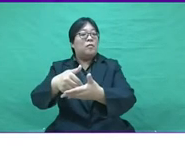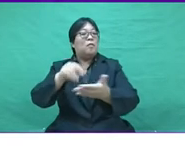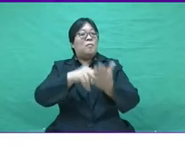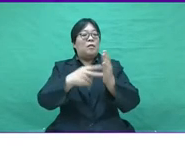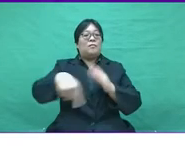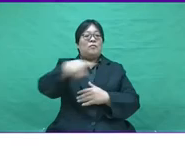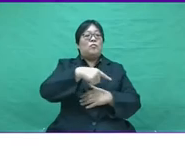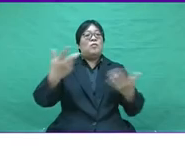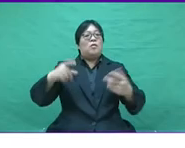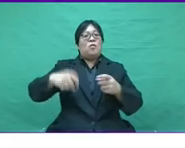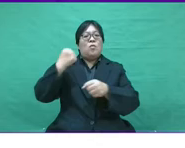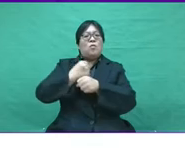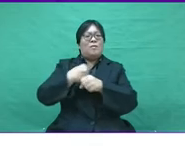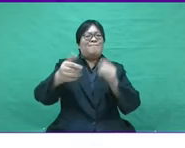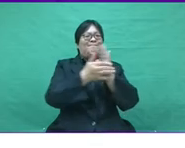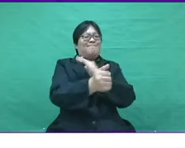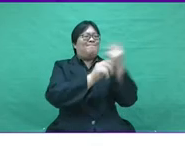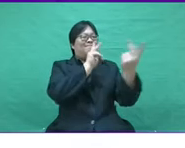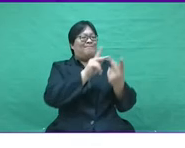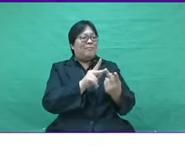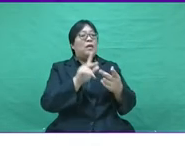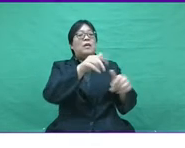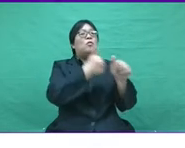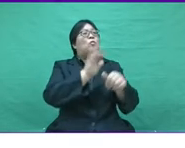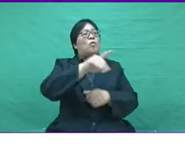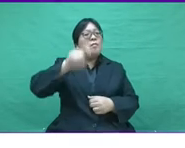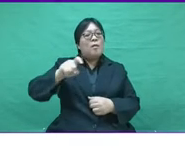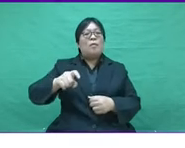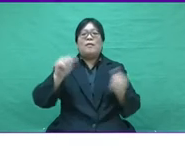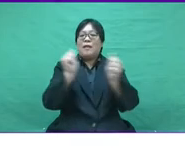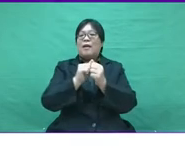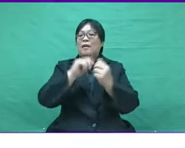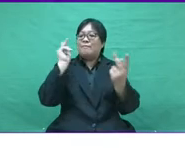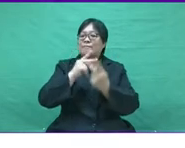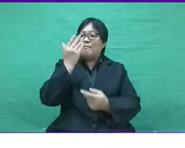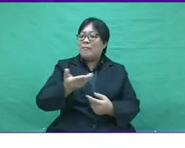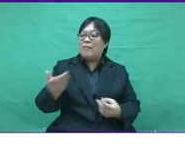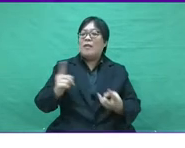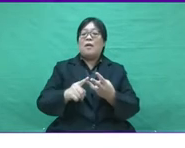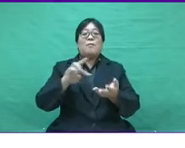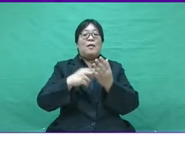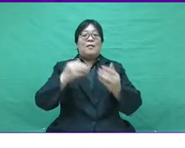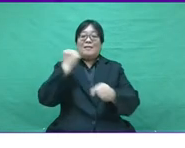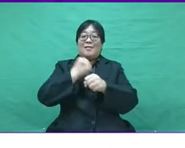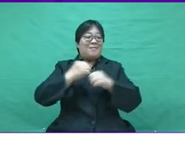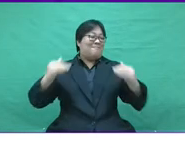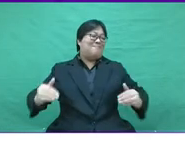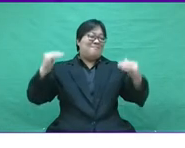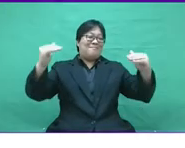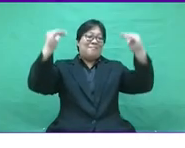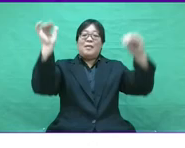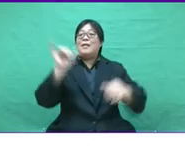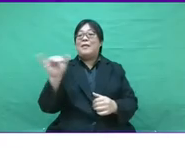Allowance and performance bonus means that we need to work to working talents. Also, they need the right tool